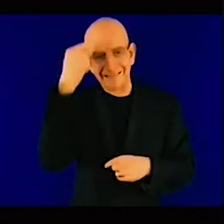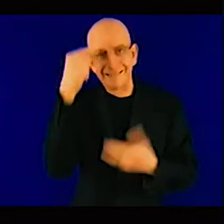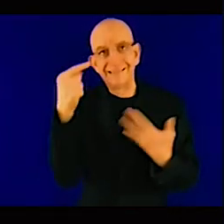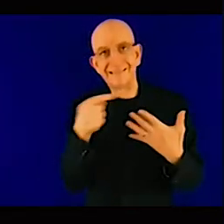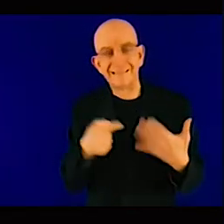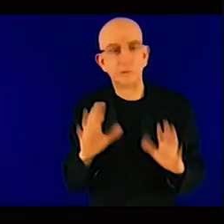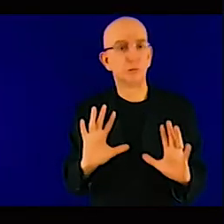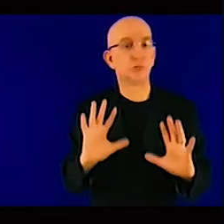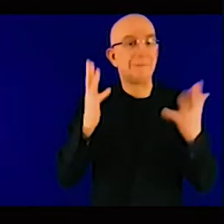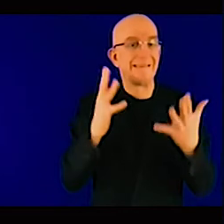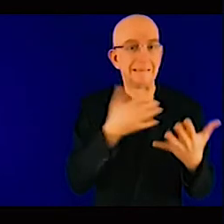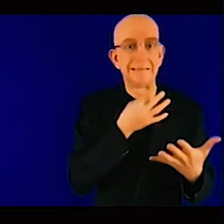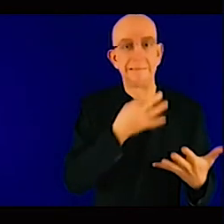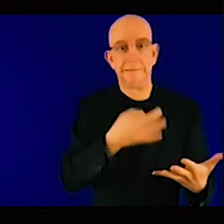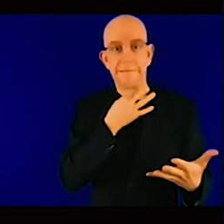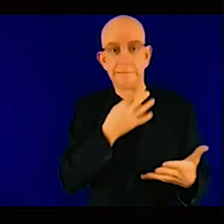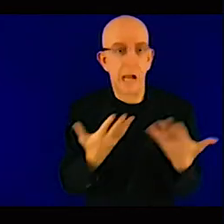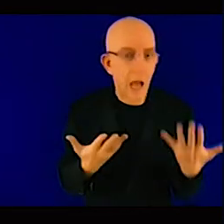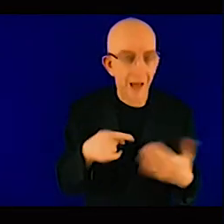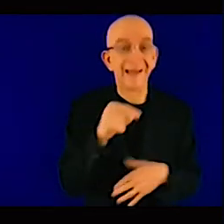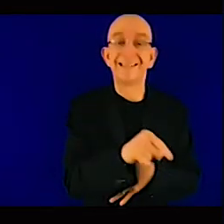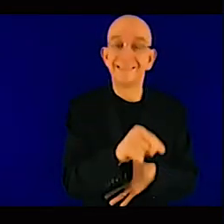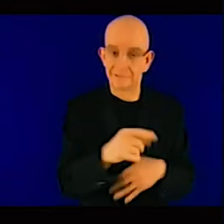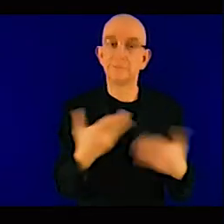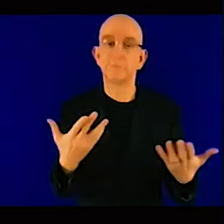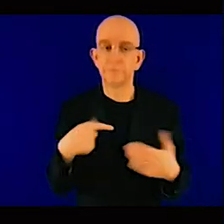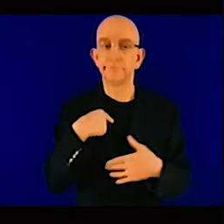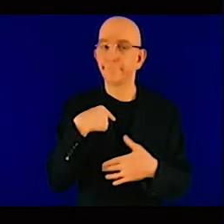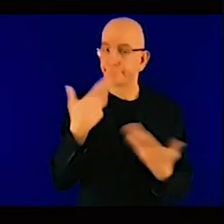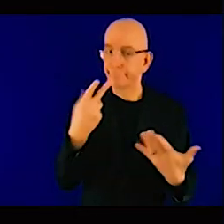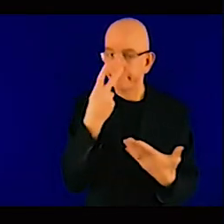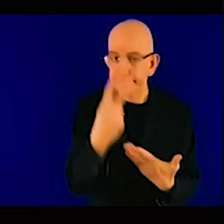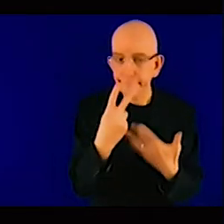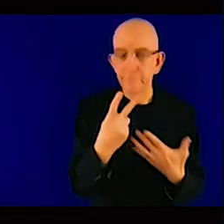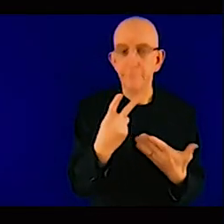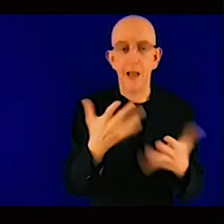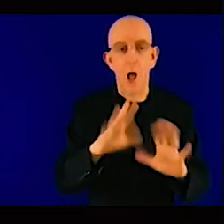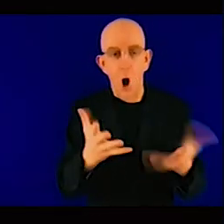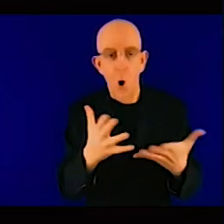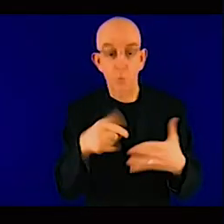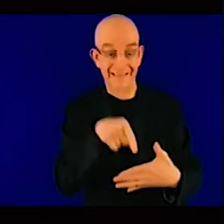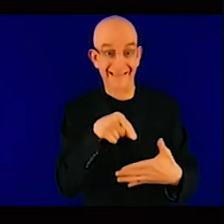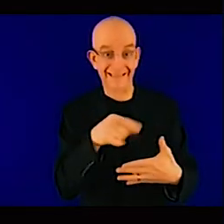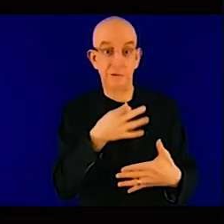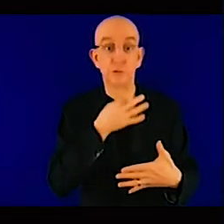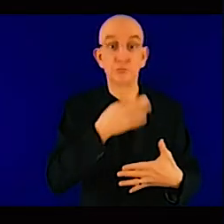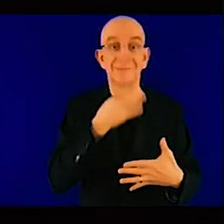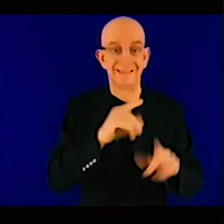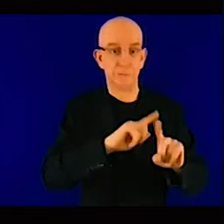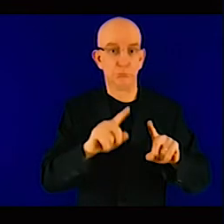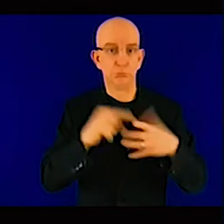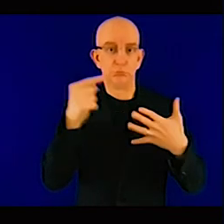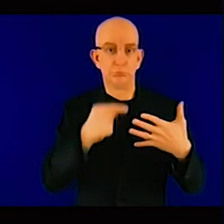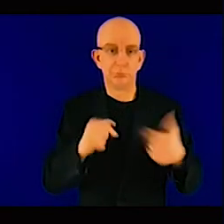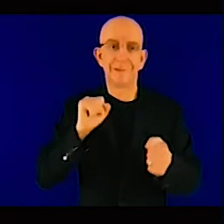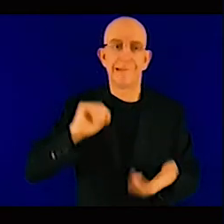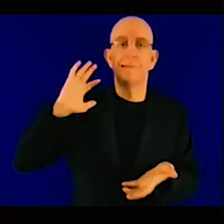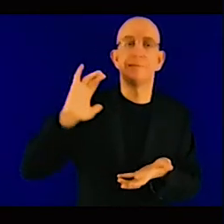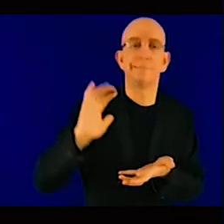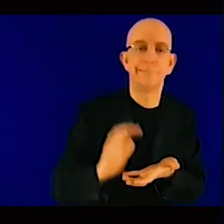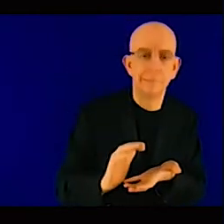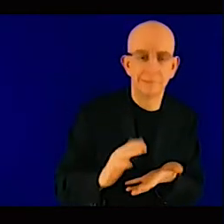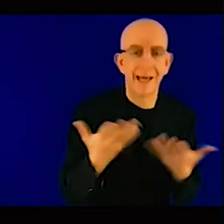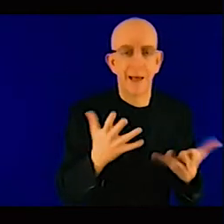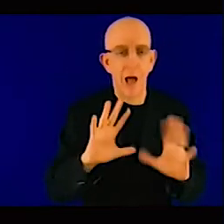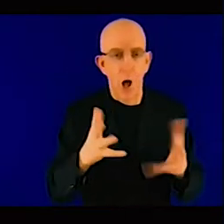for example with the Niger electrification project the fact that we provide grant subsidies to these mini grid developers it gives